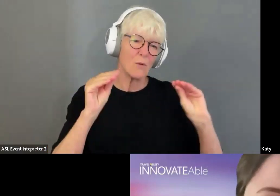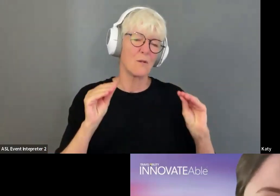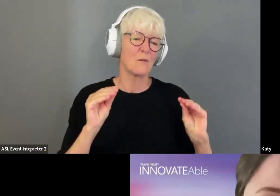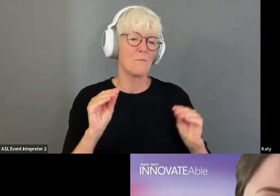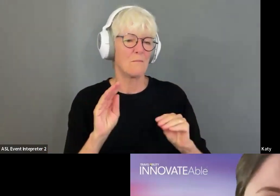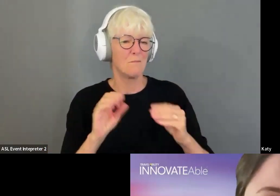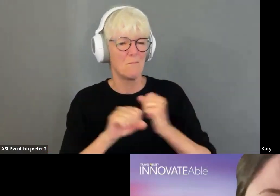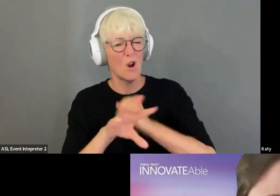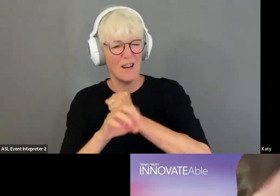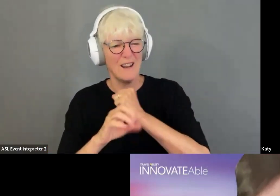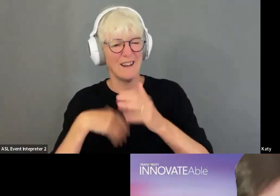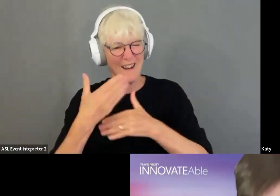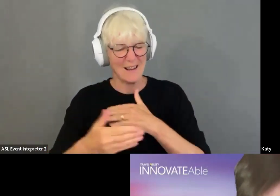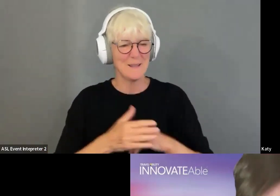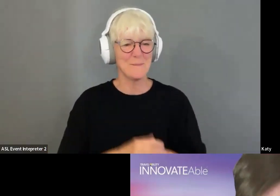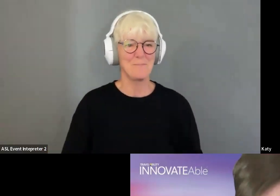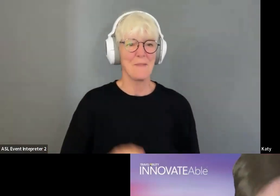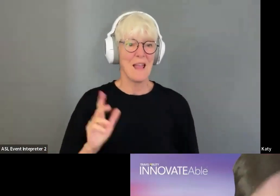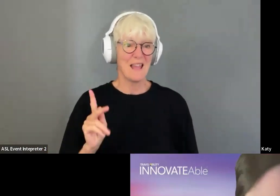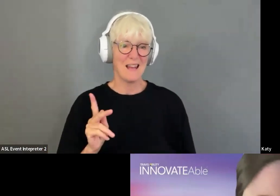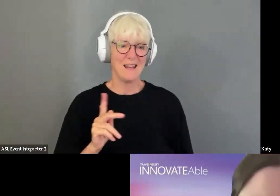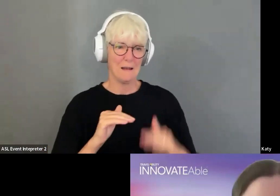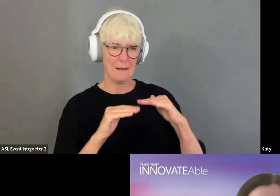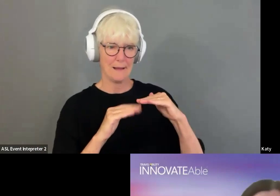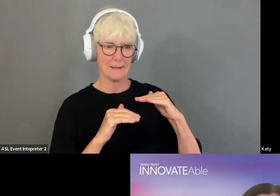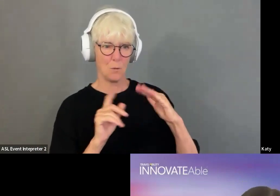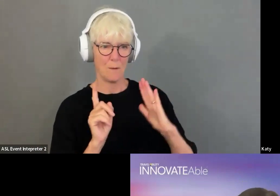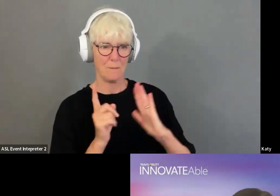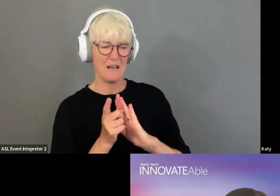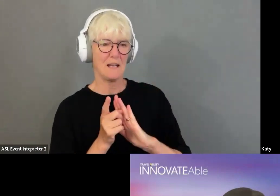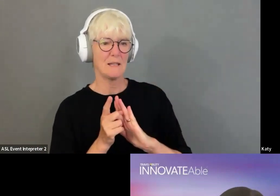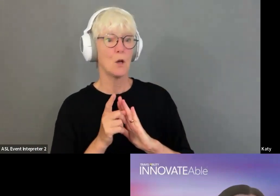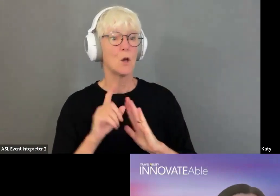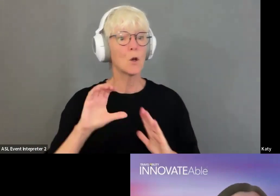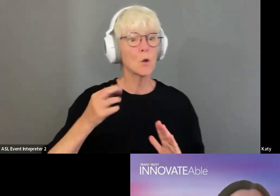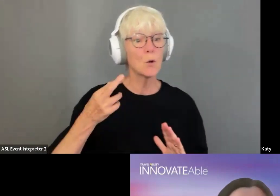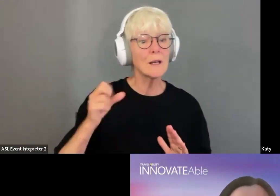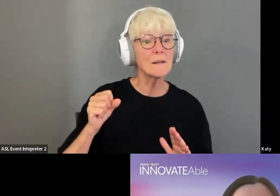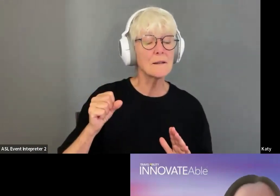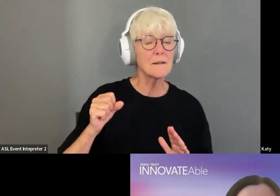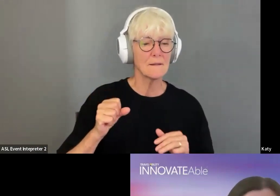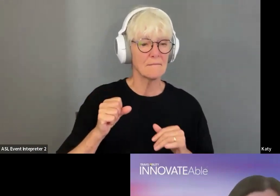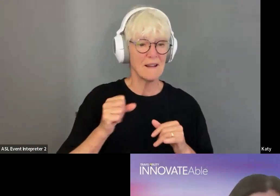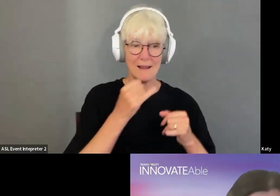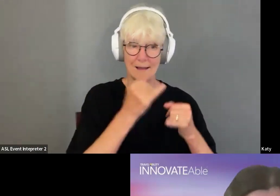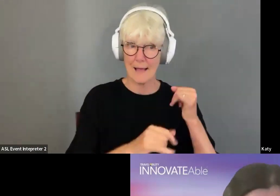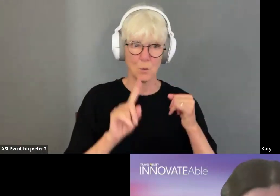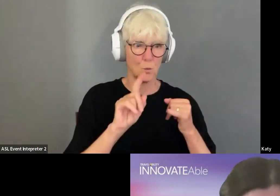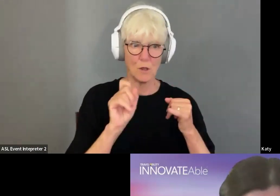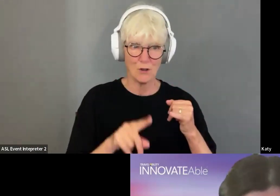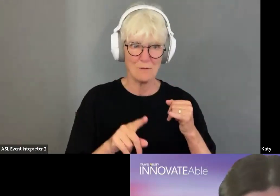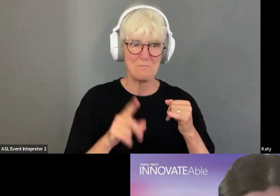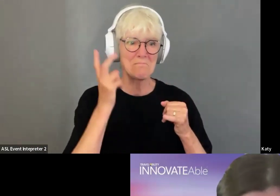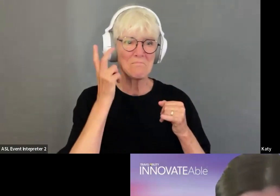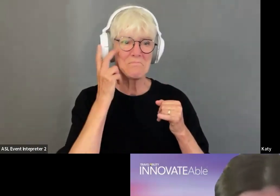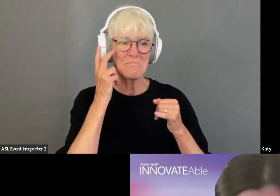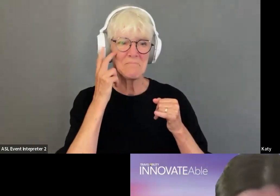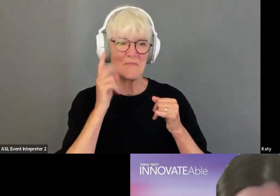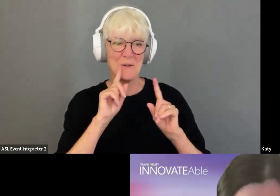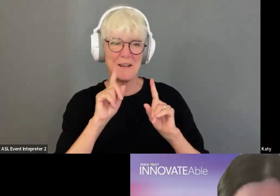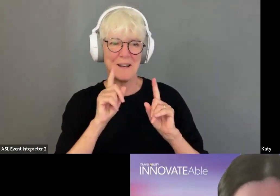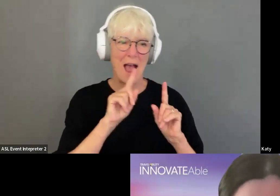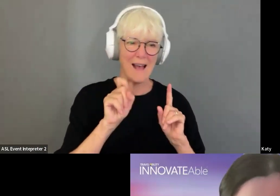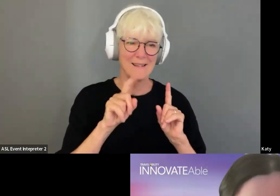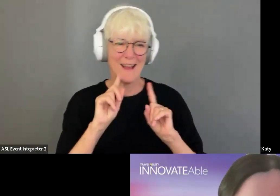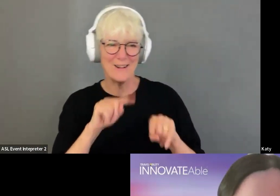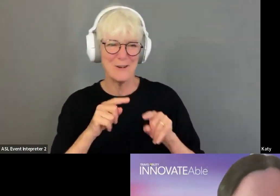Fantastic. Okay. We have less than a minute left. So I'm going to ask Chris to ask your question and let's see if we can do this quickly. Thank you. Thanks,